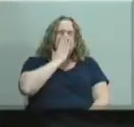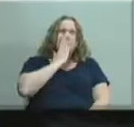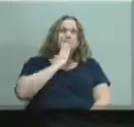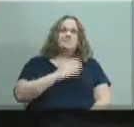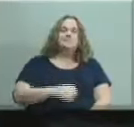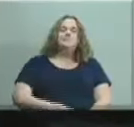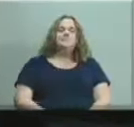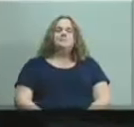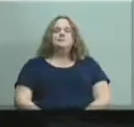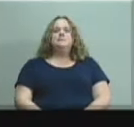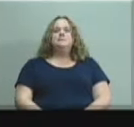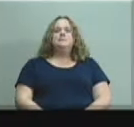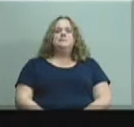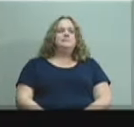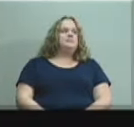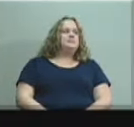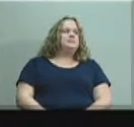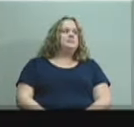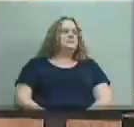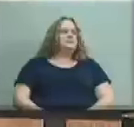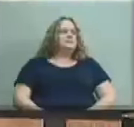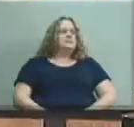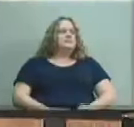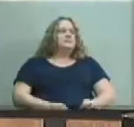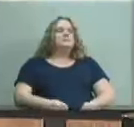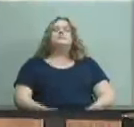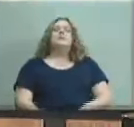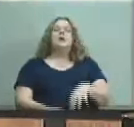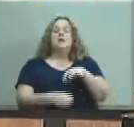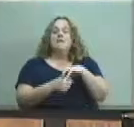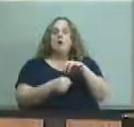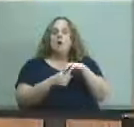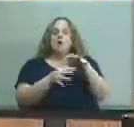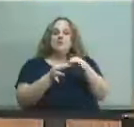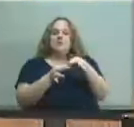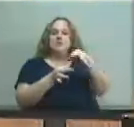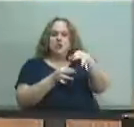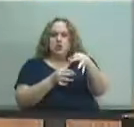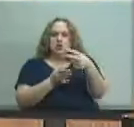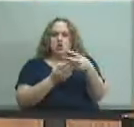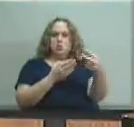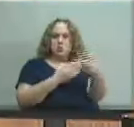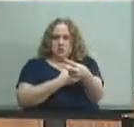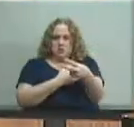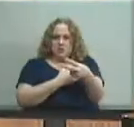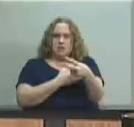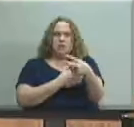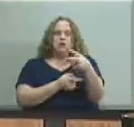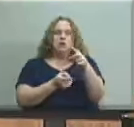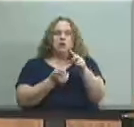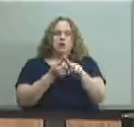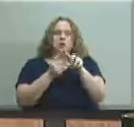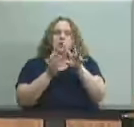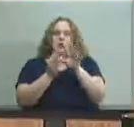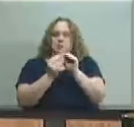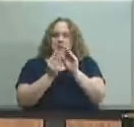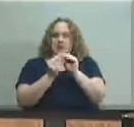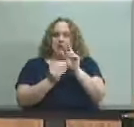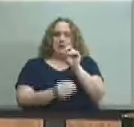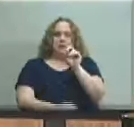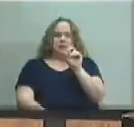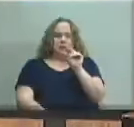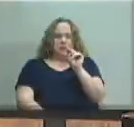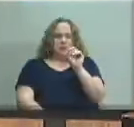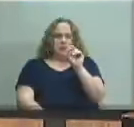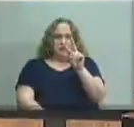main news tonight is that the vote has been kicked back two weeks to november 23rd and there will be